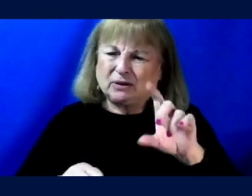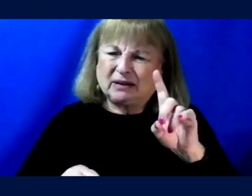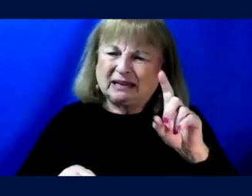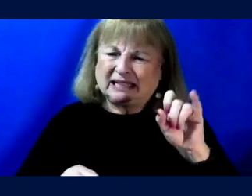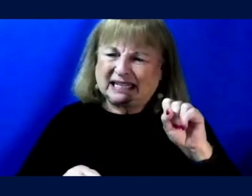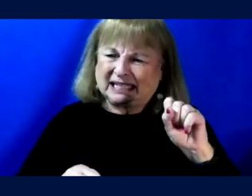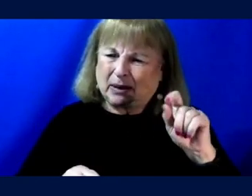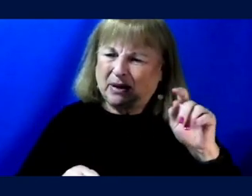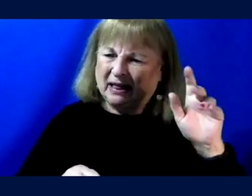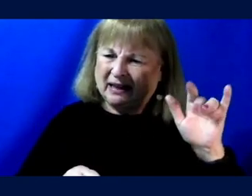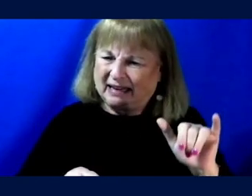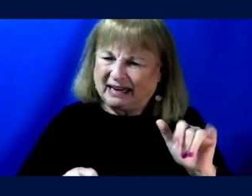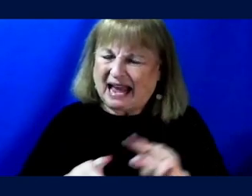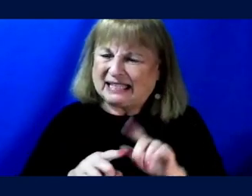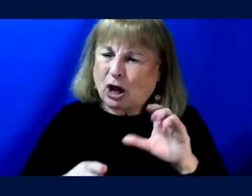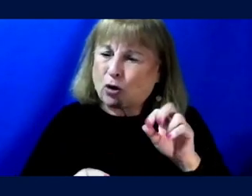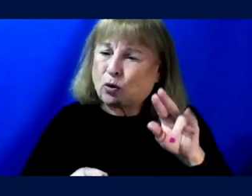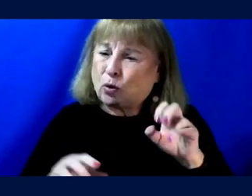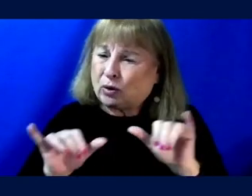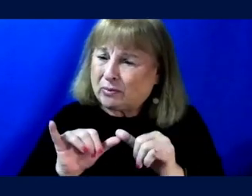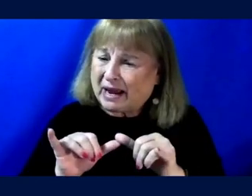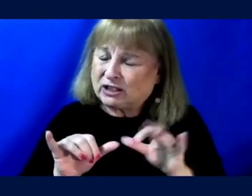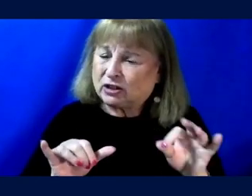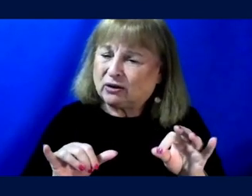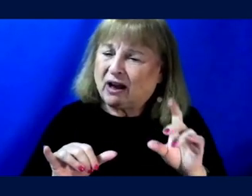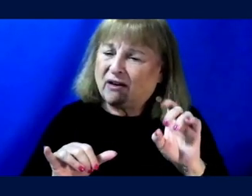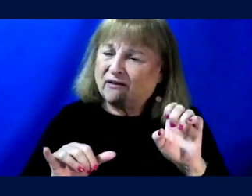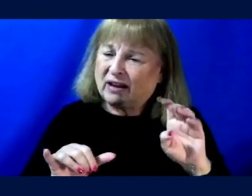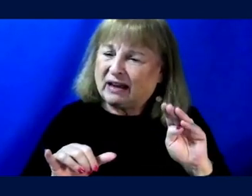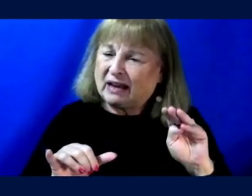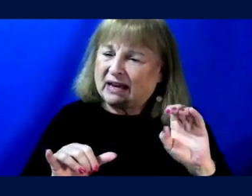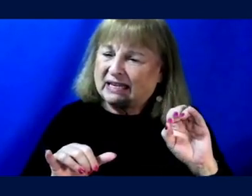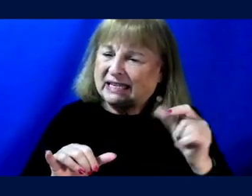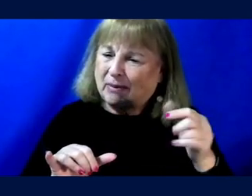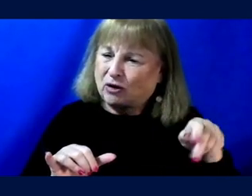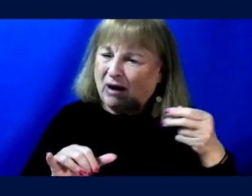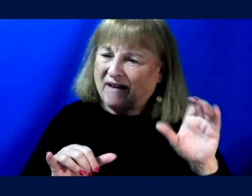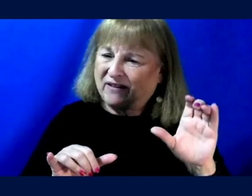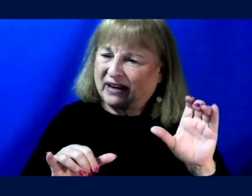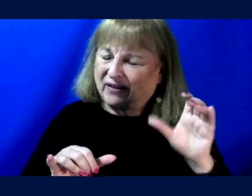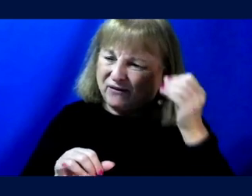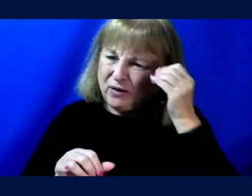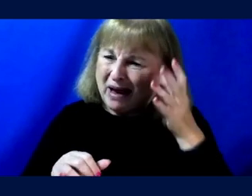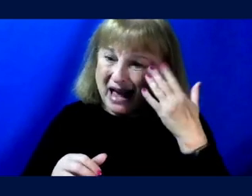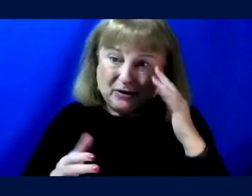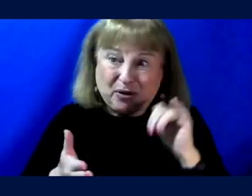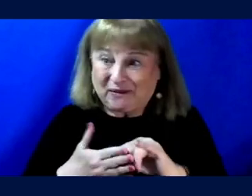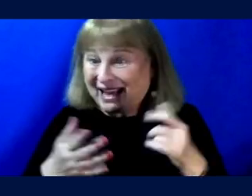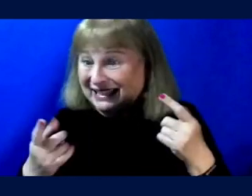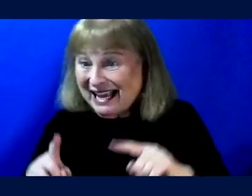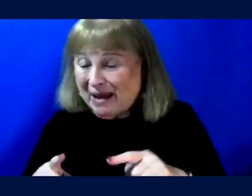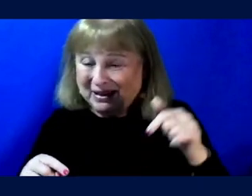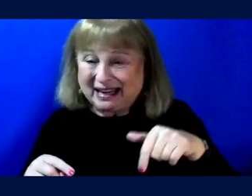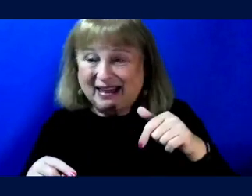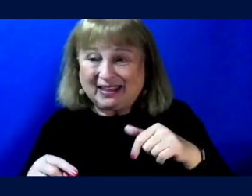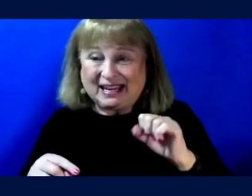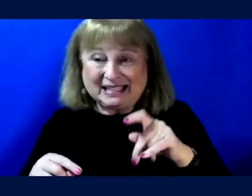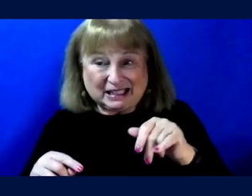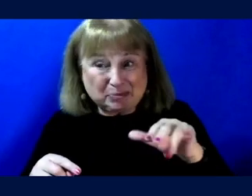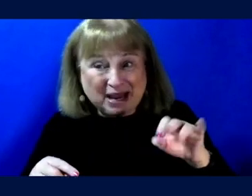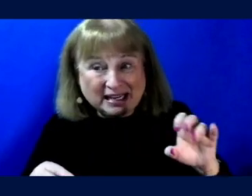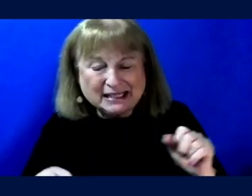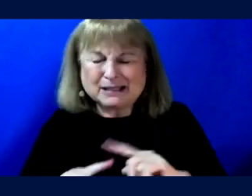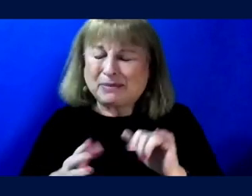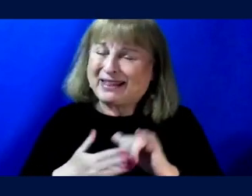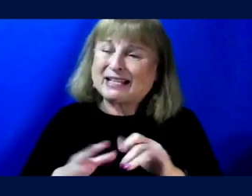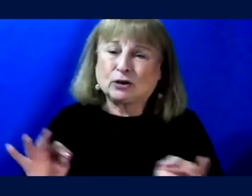metric of this of demographic information. Right. And, and I don't know if that's happening in these spaces, but that